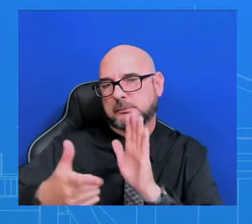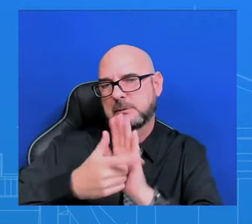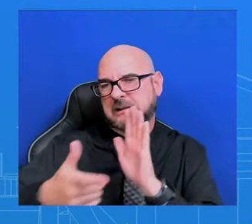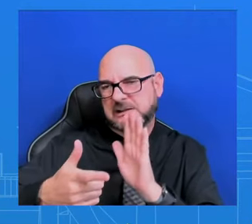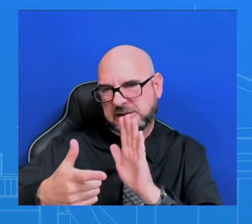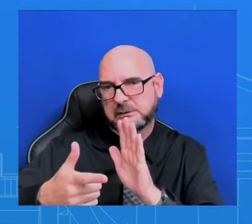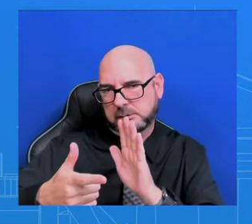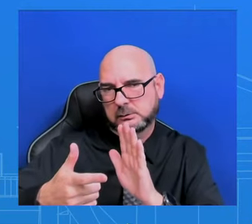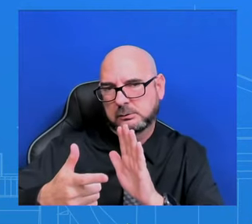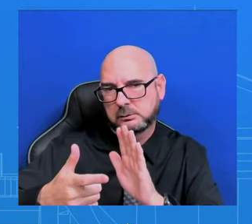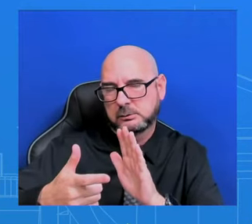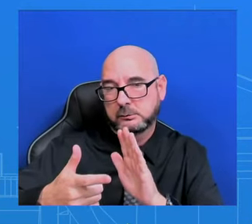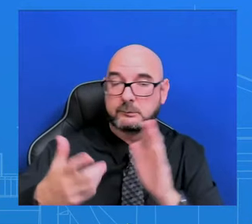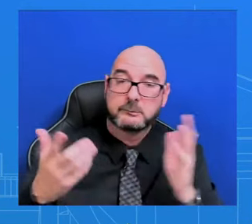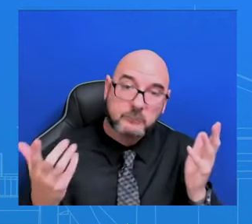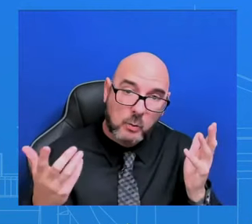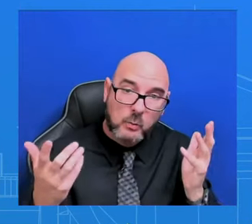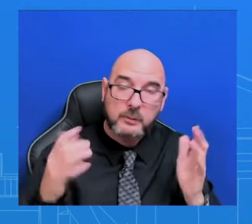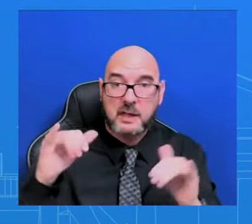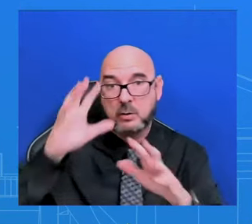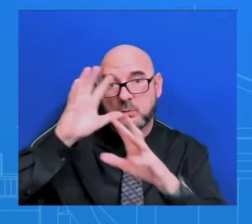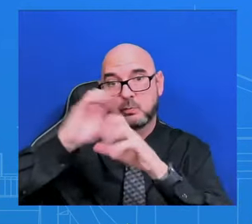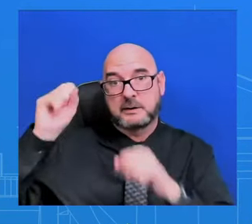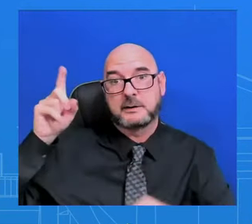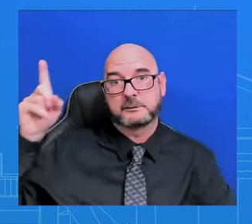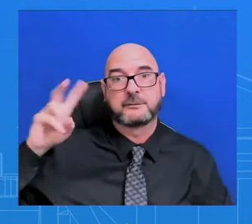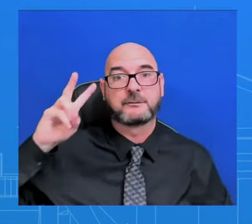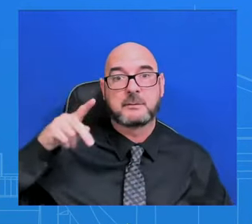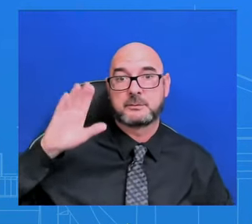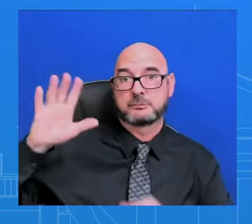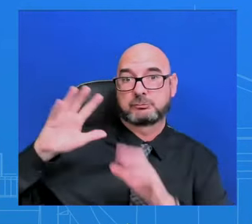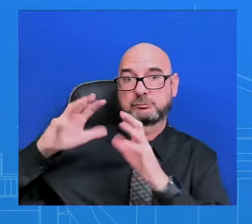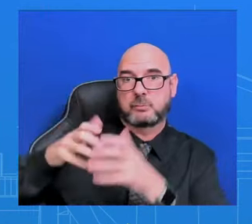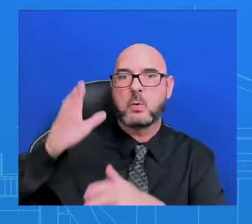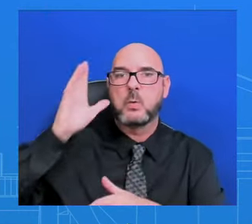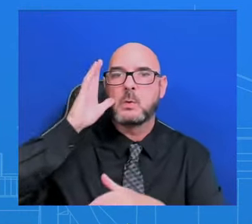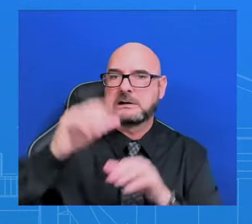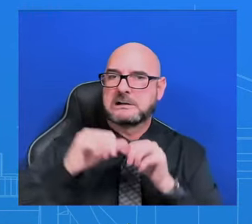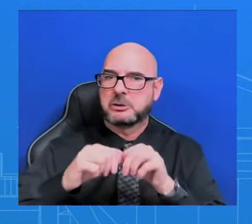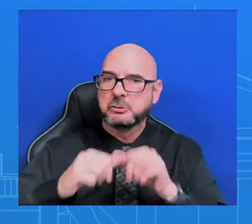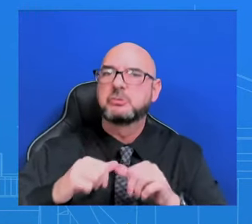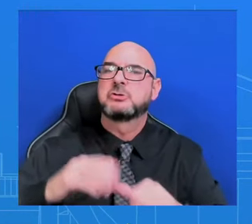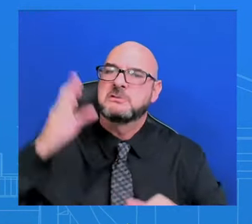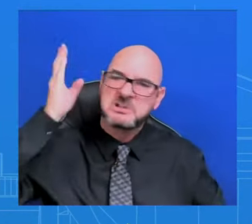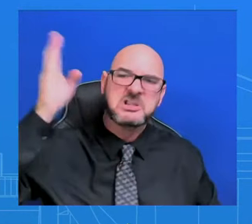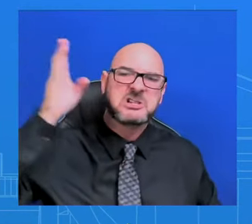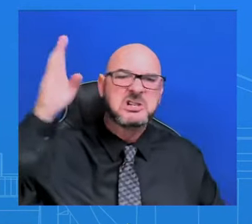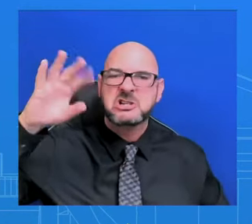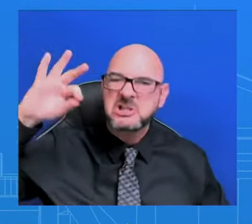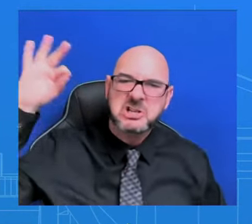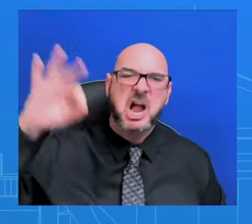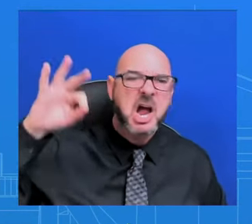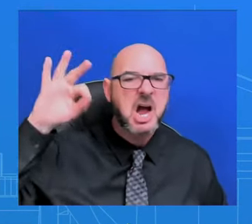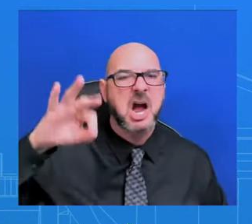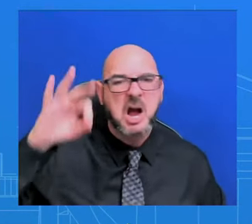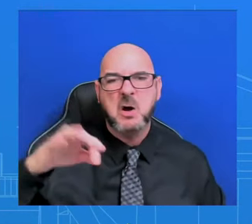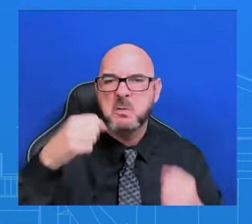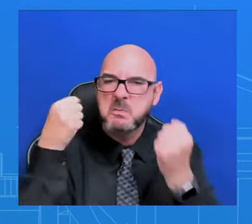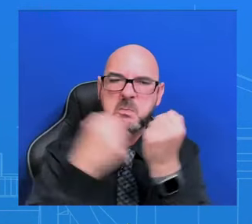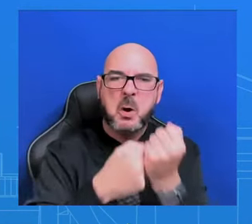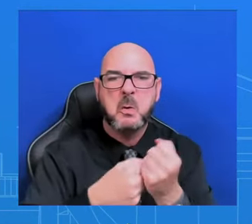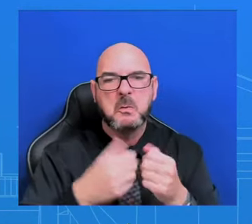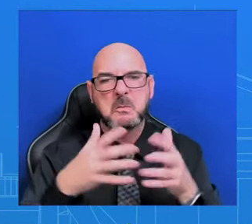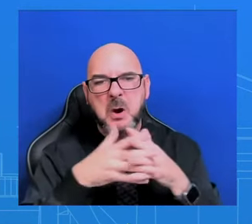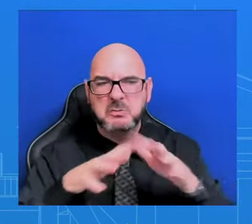the Vice President, and his entire administration is going to continue to speak loud and clear and stand on the side of majority of Americans. And